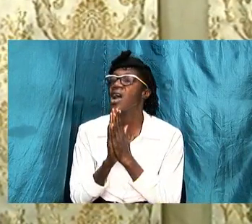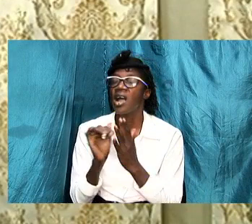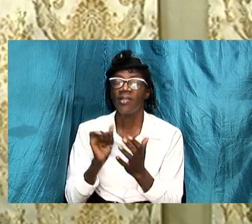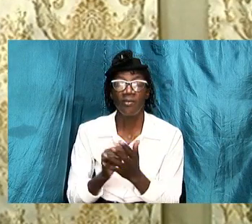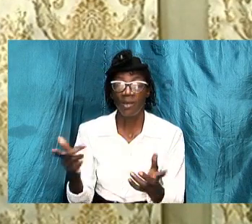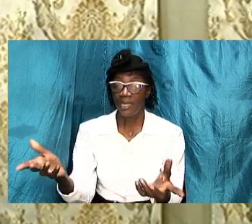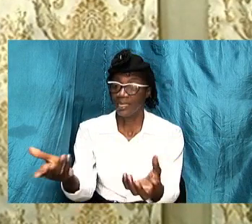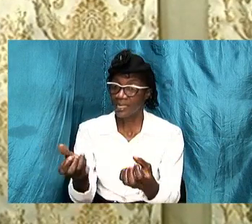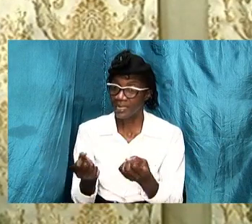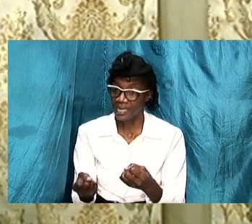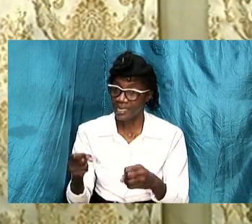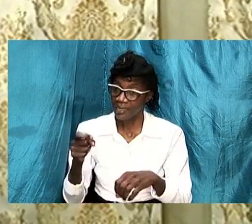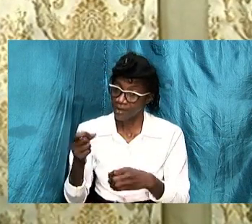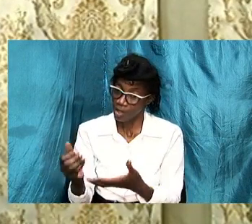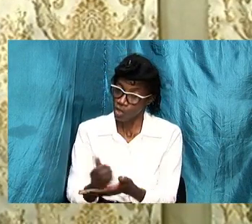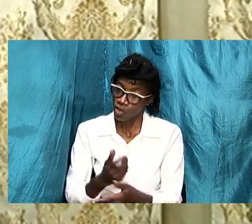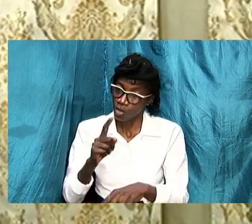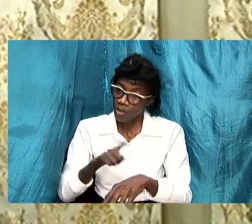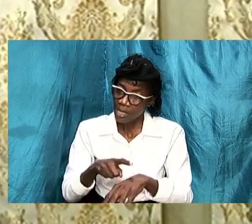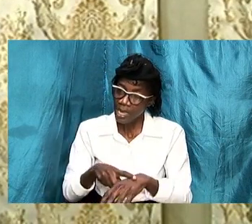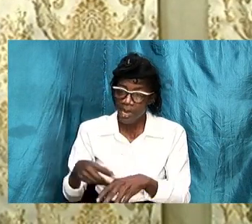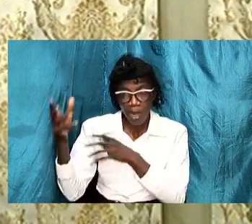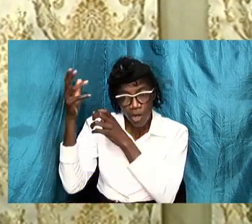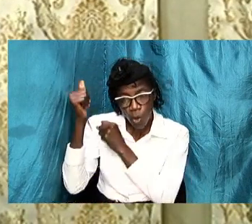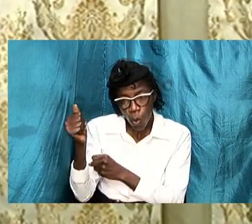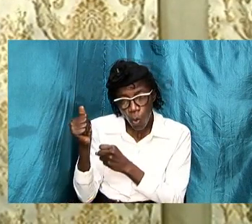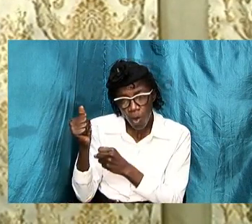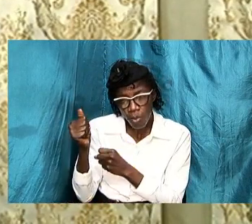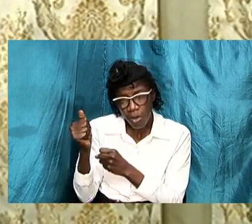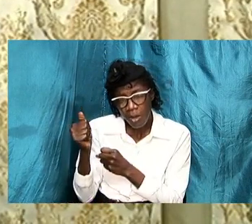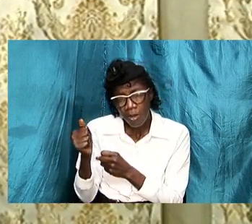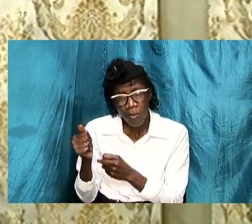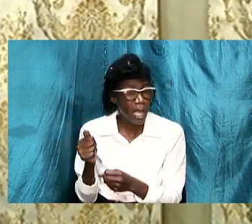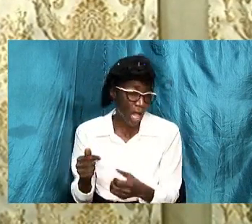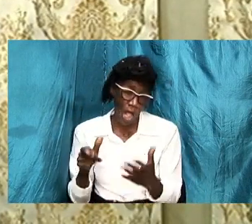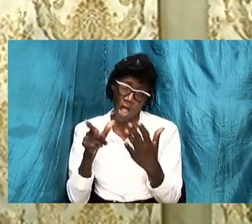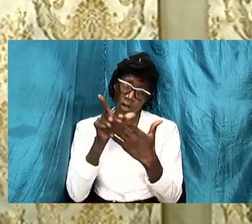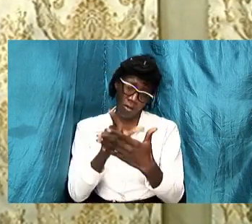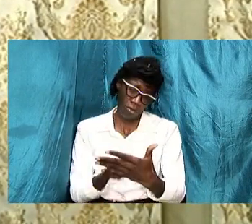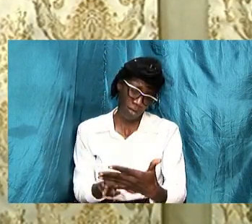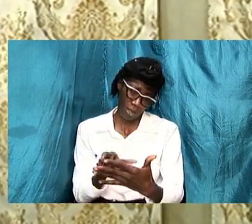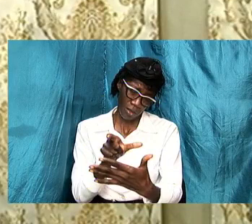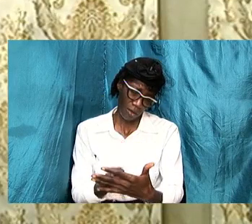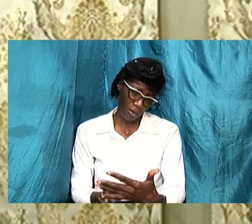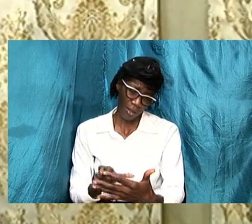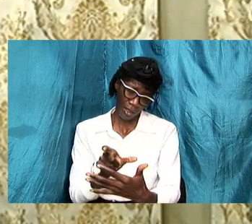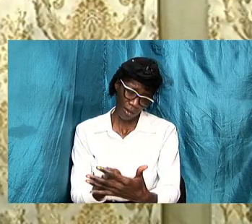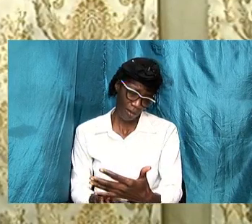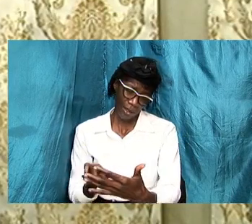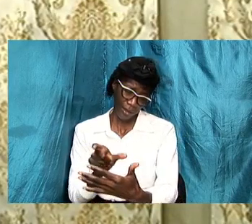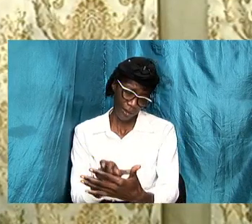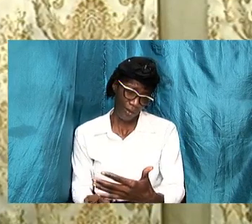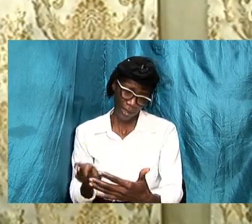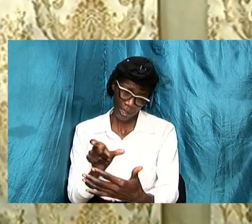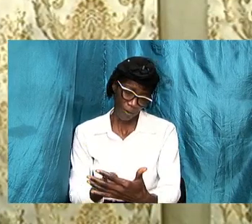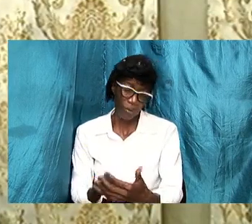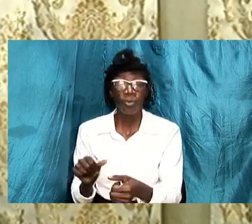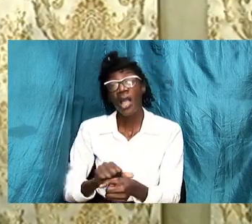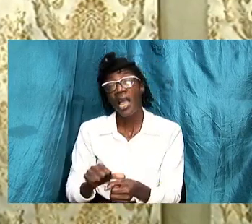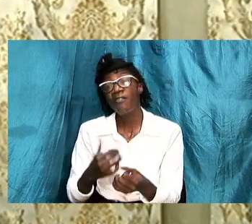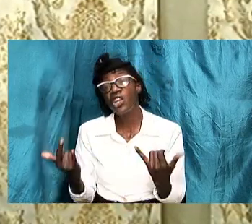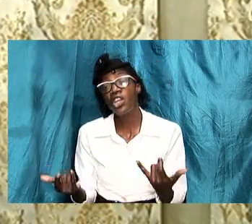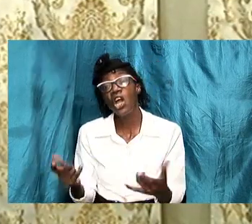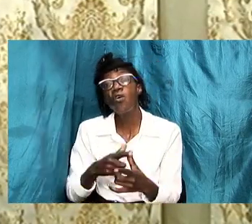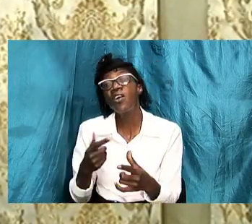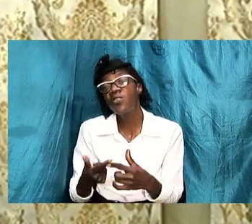time and you know i hope we have been reviewing the little notes that we have scribbled i hope we have every now and then